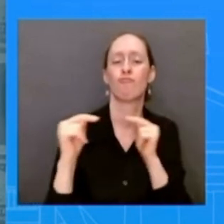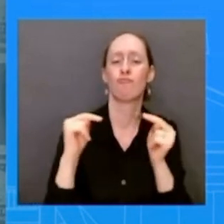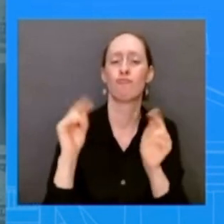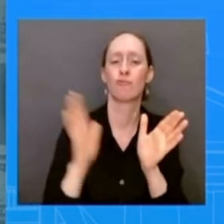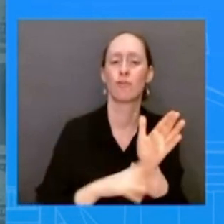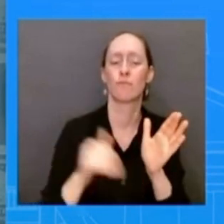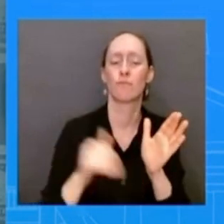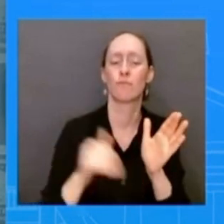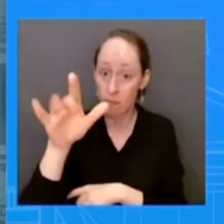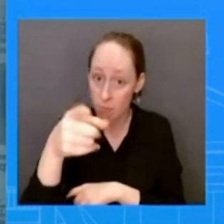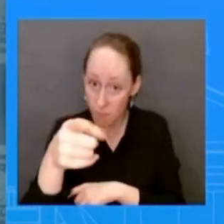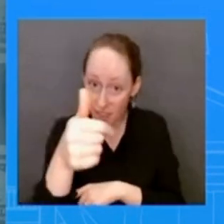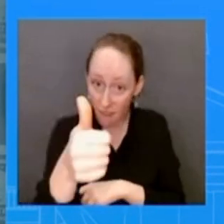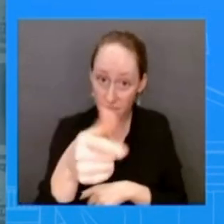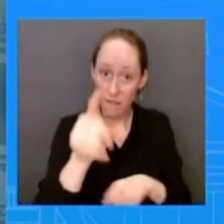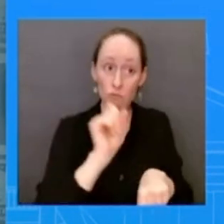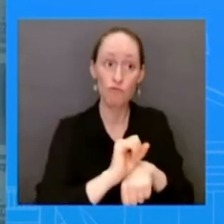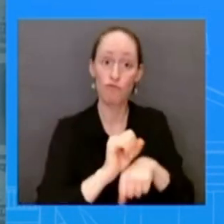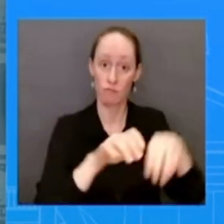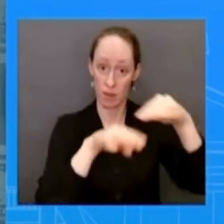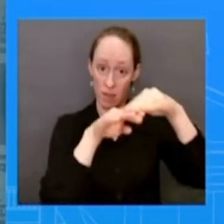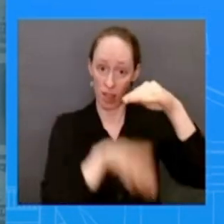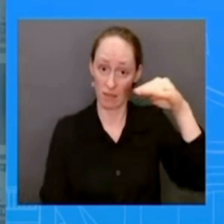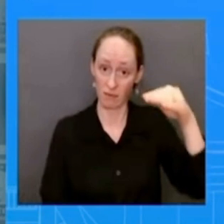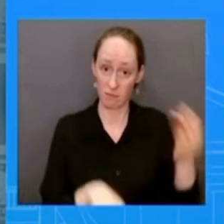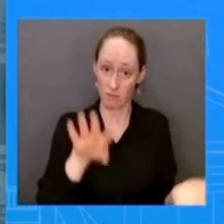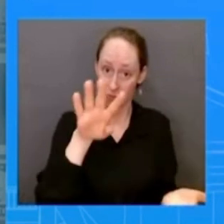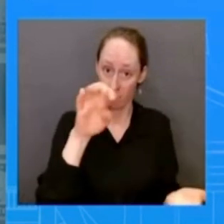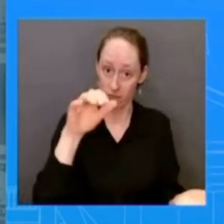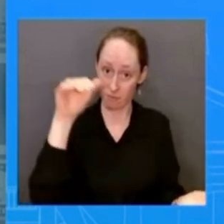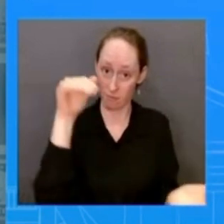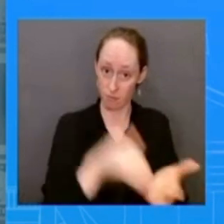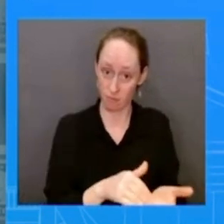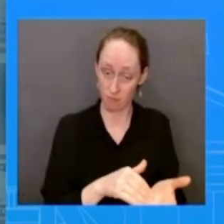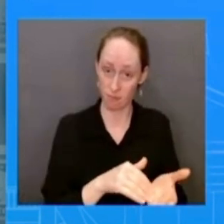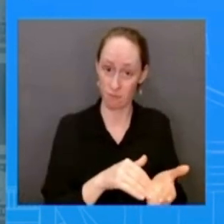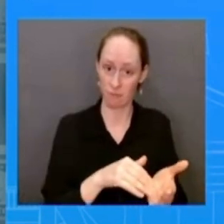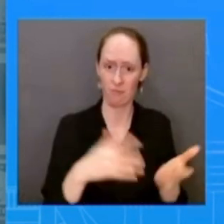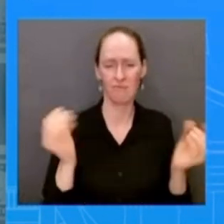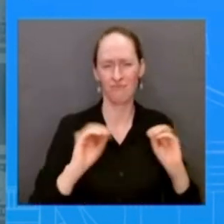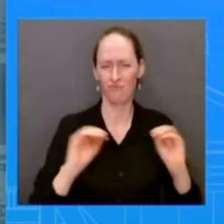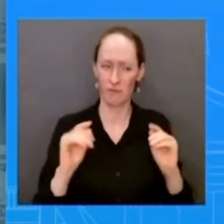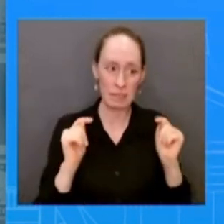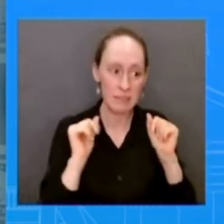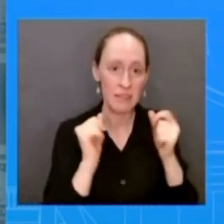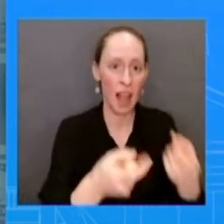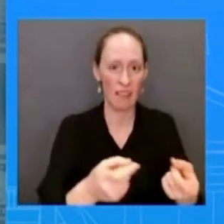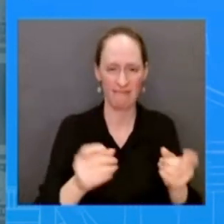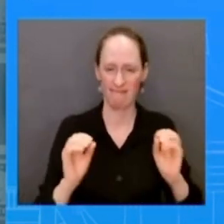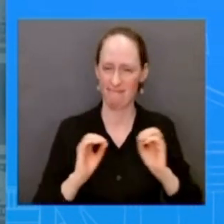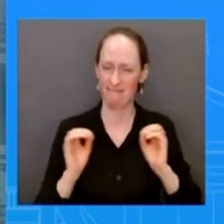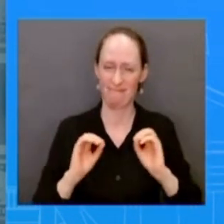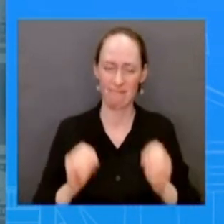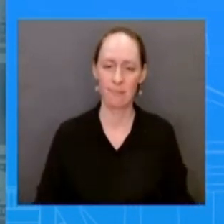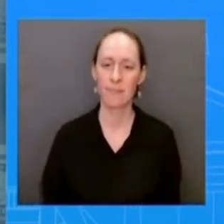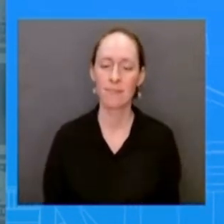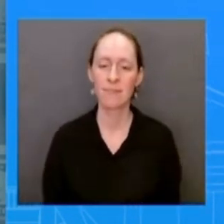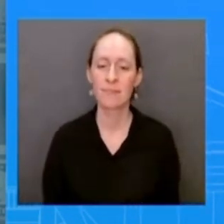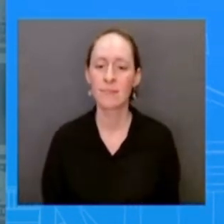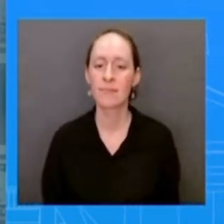any seniors but he will make sure medicare is there for people who earned it through their work hard work